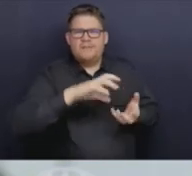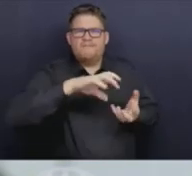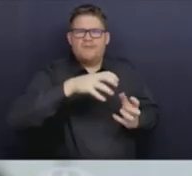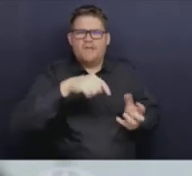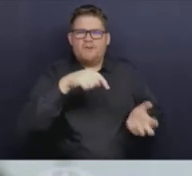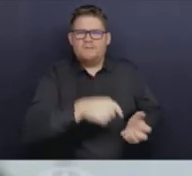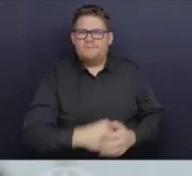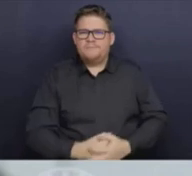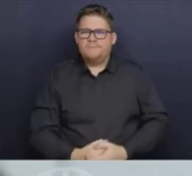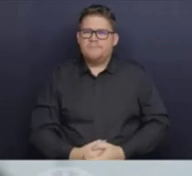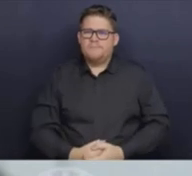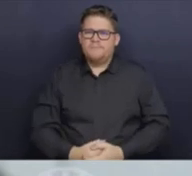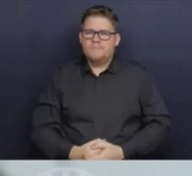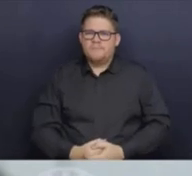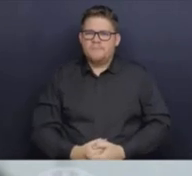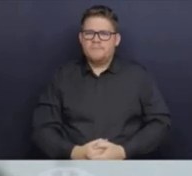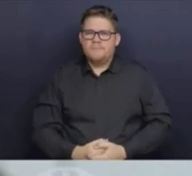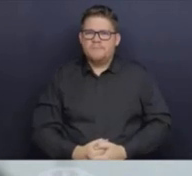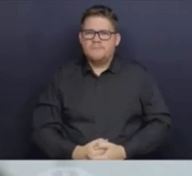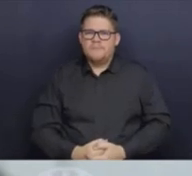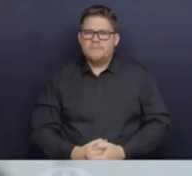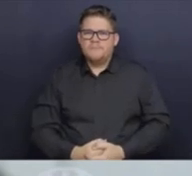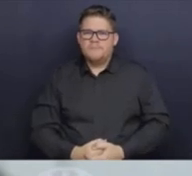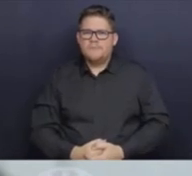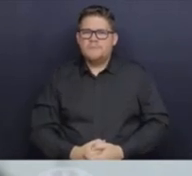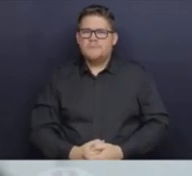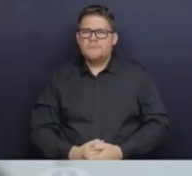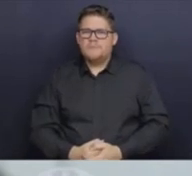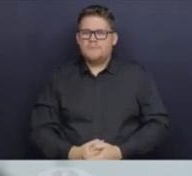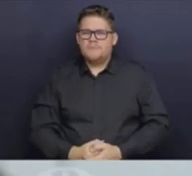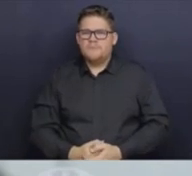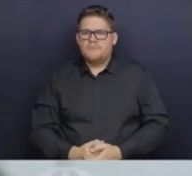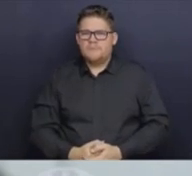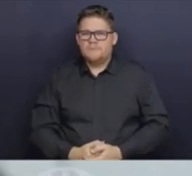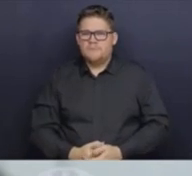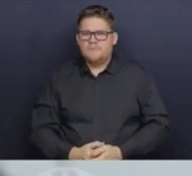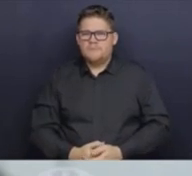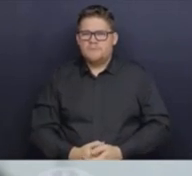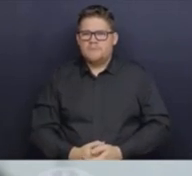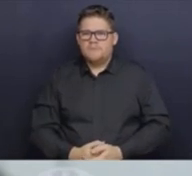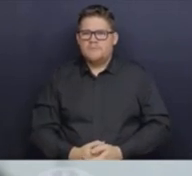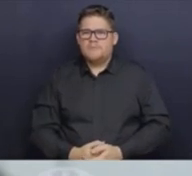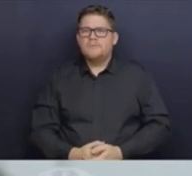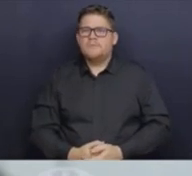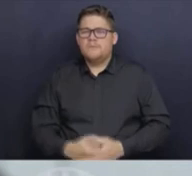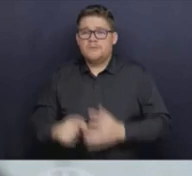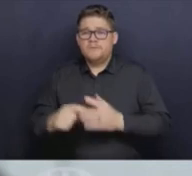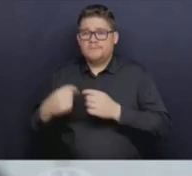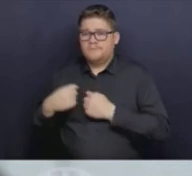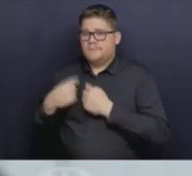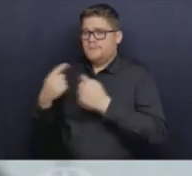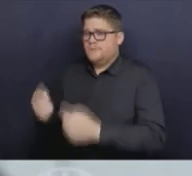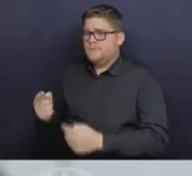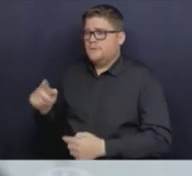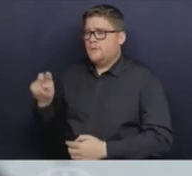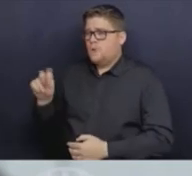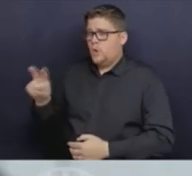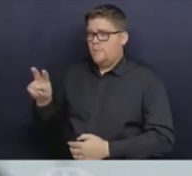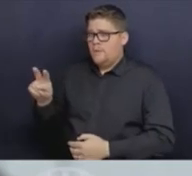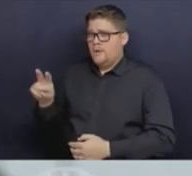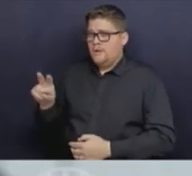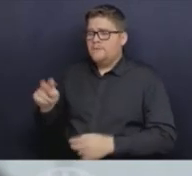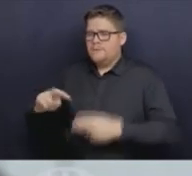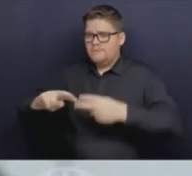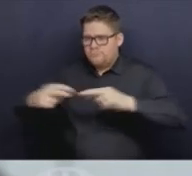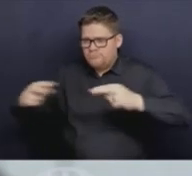found about, it's up to about five or six percent of the whole genome sequences are this variant.